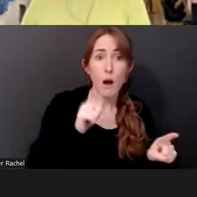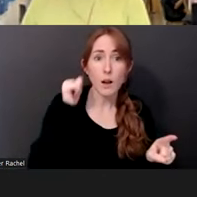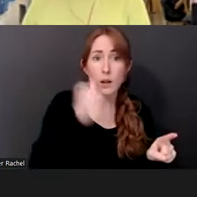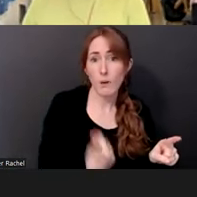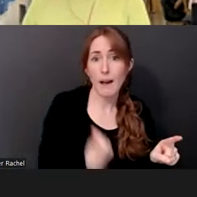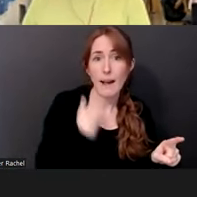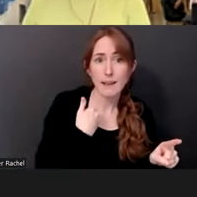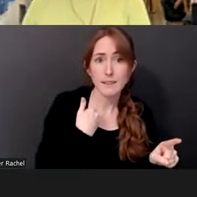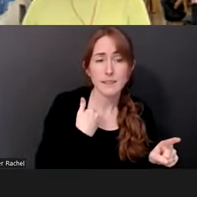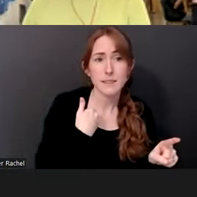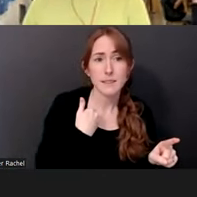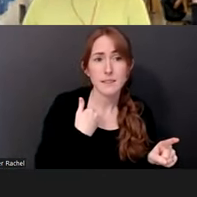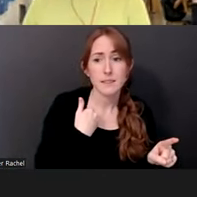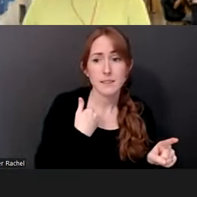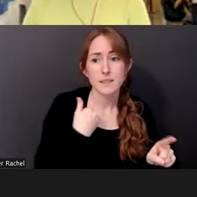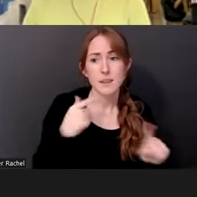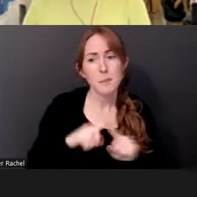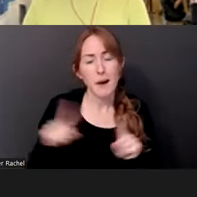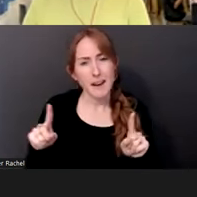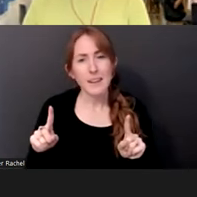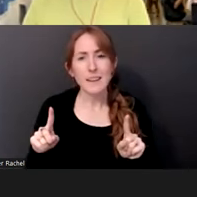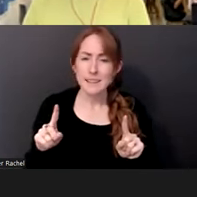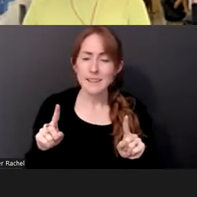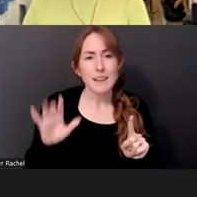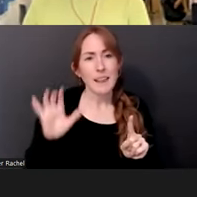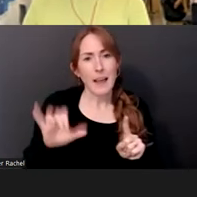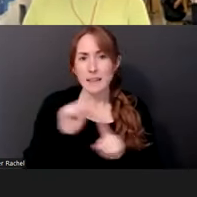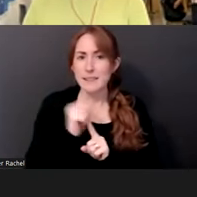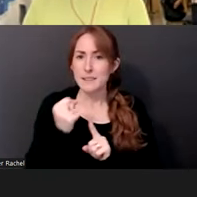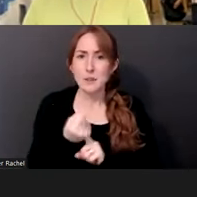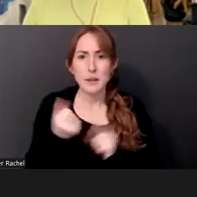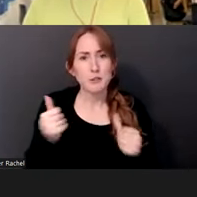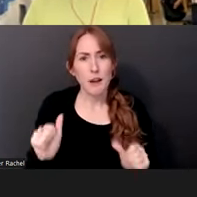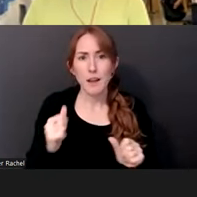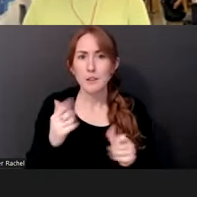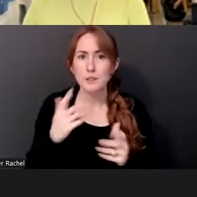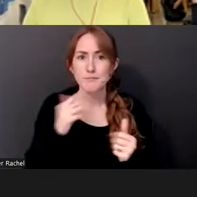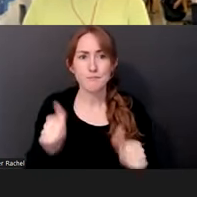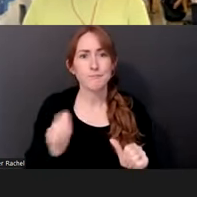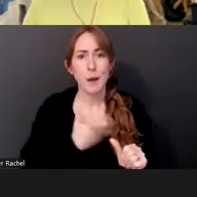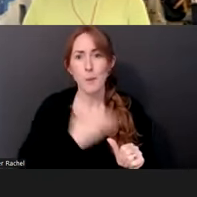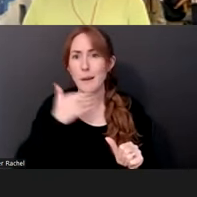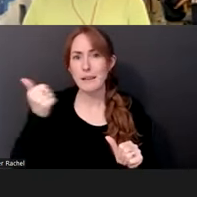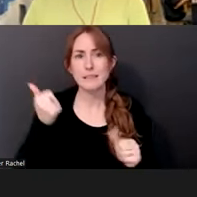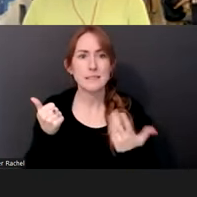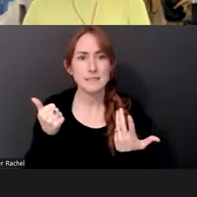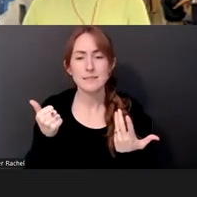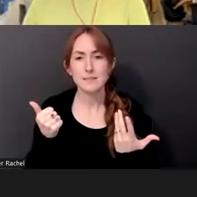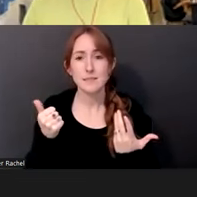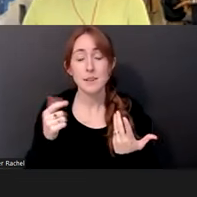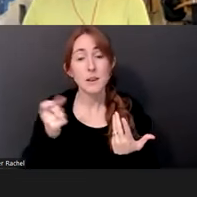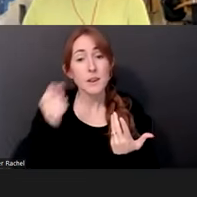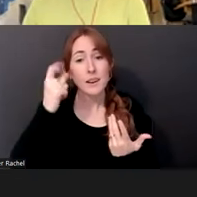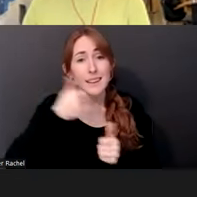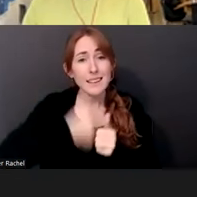but, um, always having to navigate those things with the best tools that we have at the moment. And each one of our stories is so unique, right.